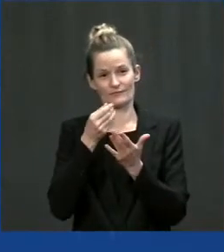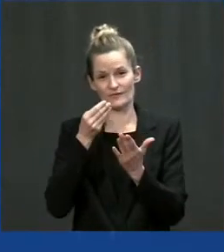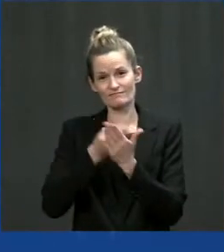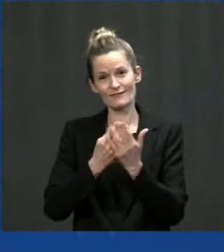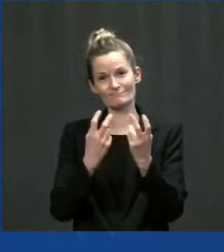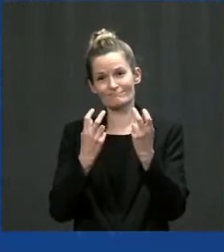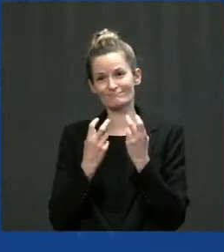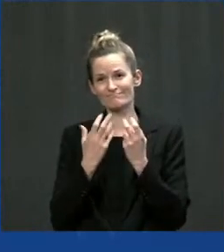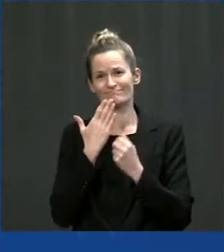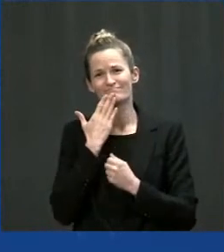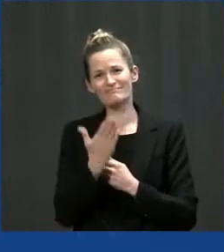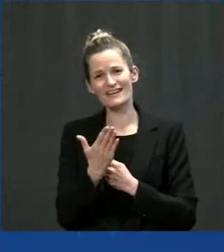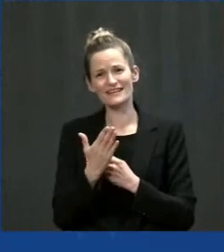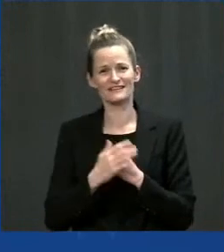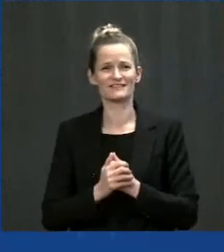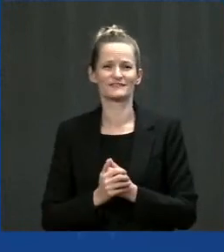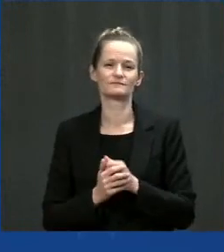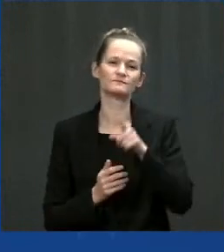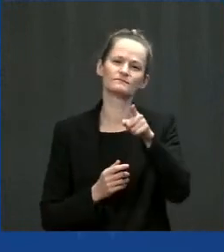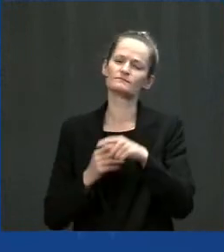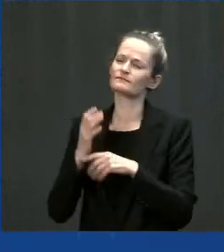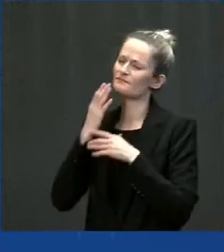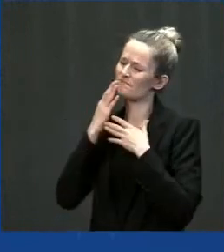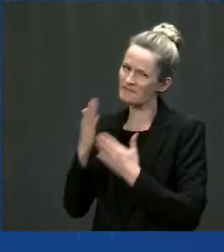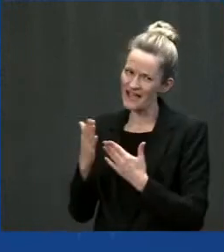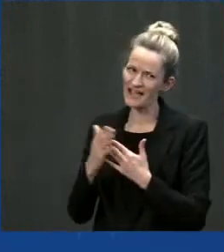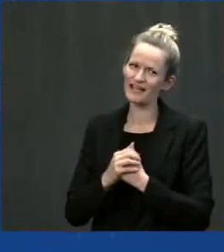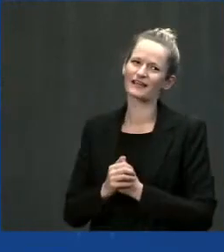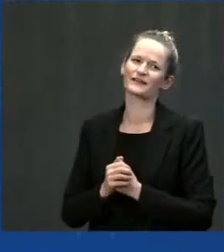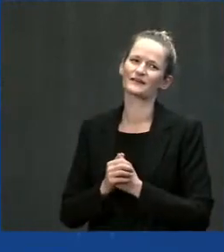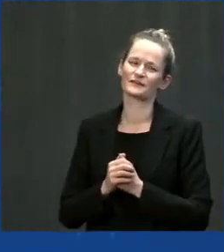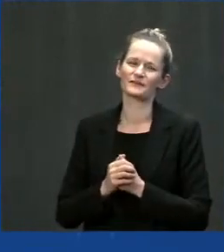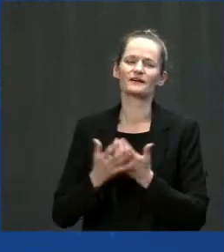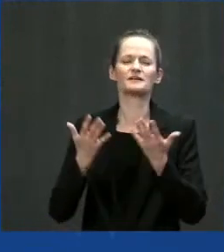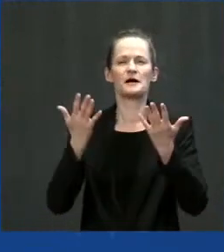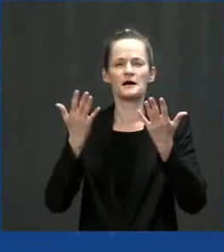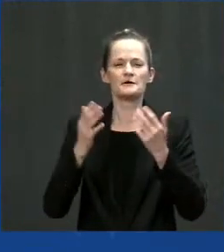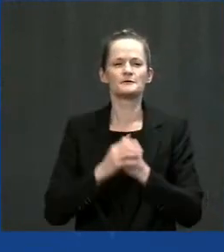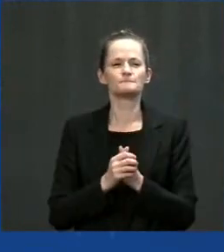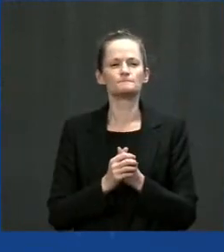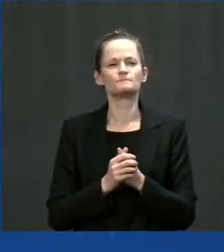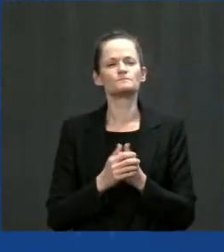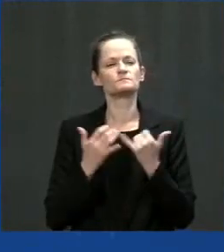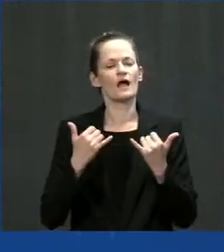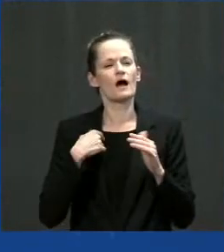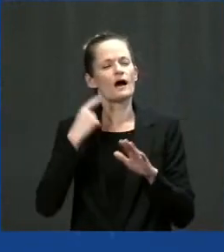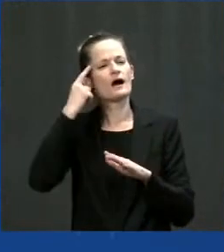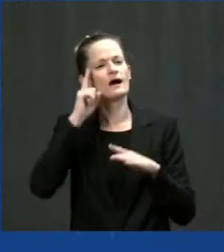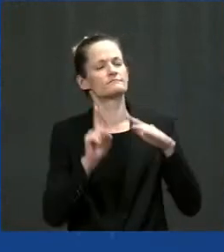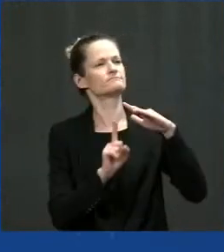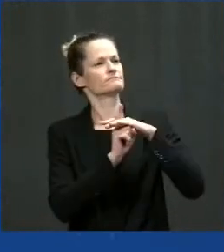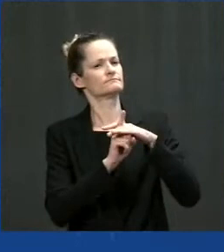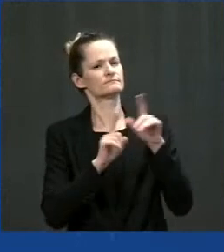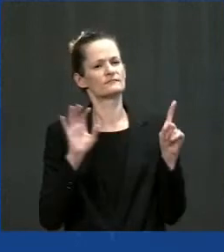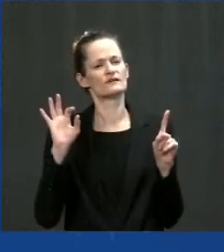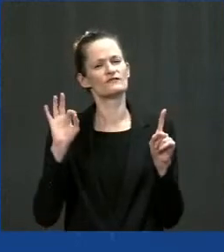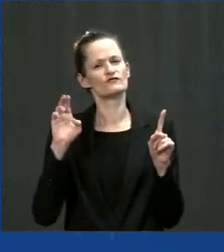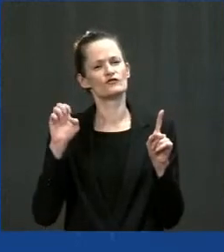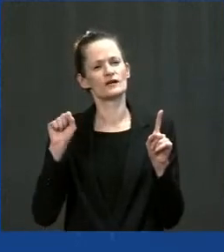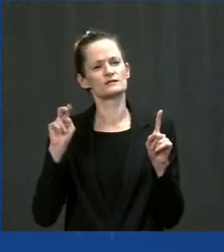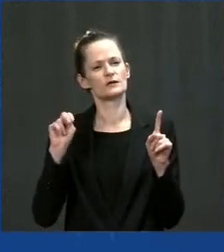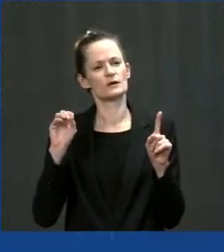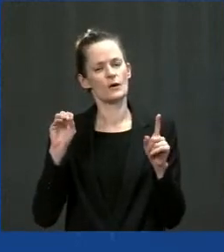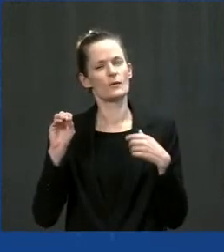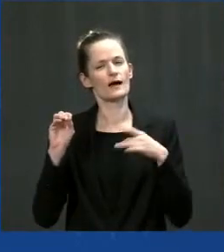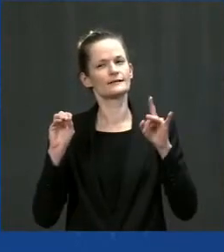Mayor. Look, I'm not being solicitous, but we kind of had Fresno in mind. I'm not joking, because the air quality, the